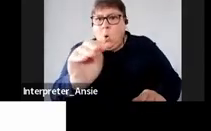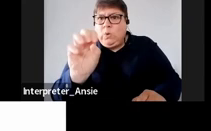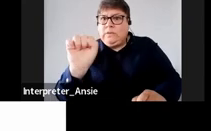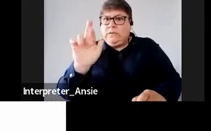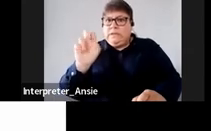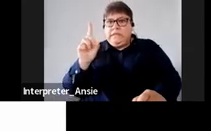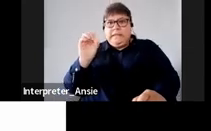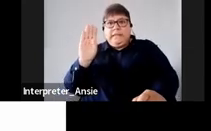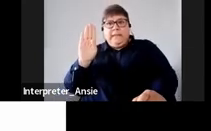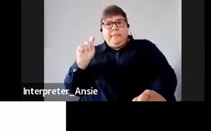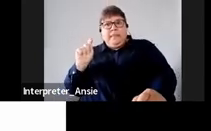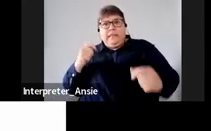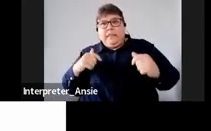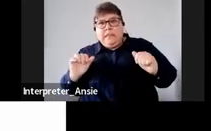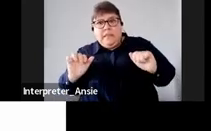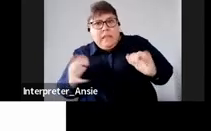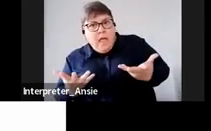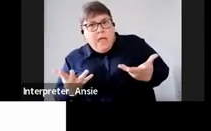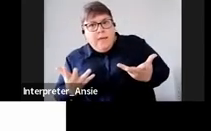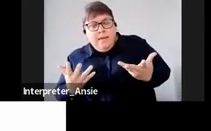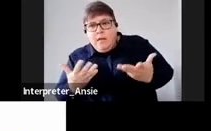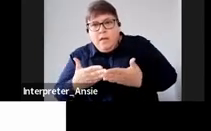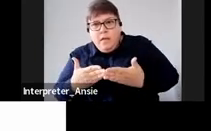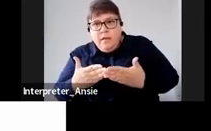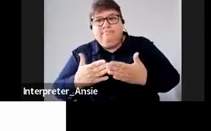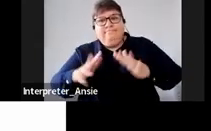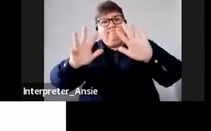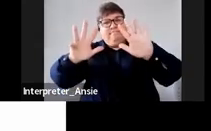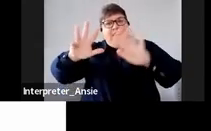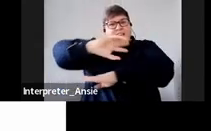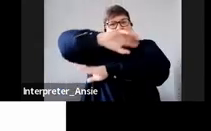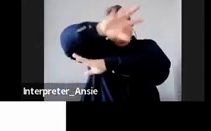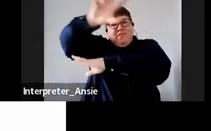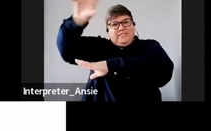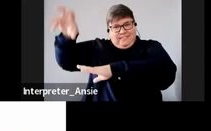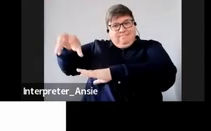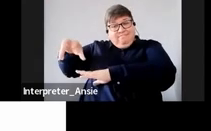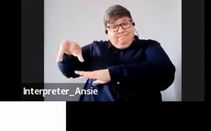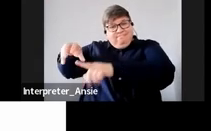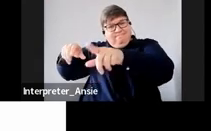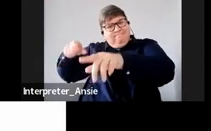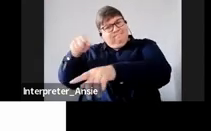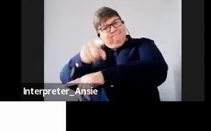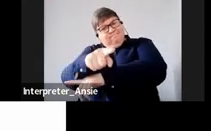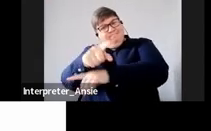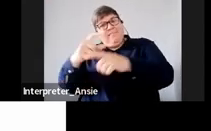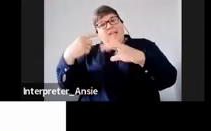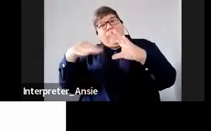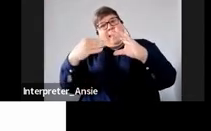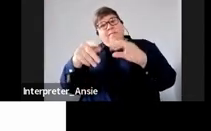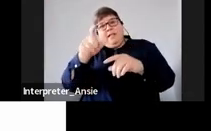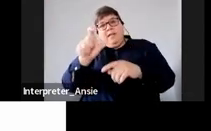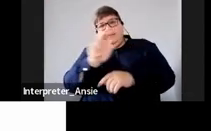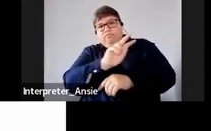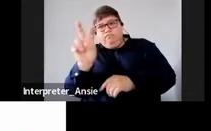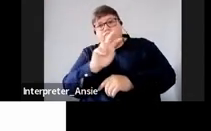emails are for all the nine provinces in our country and all the offices that are available they look into this